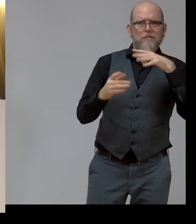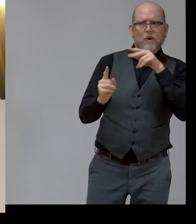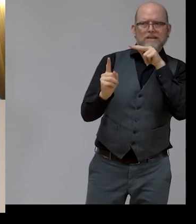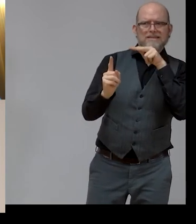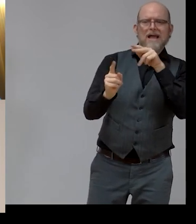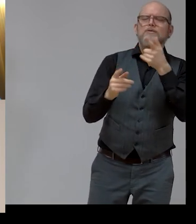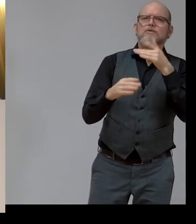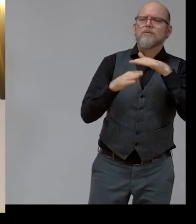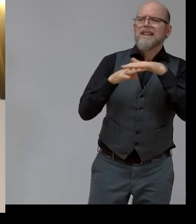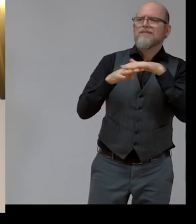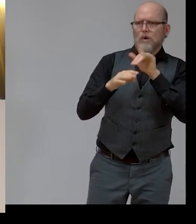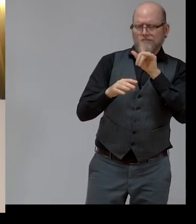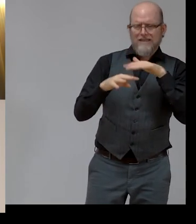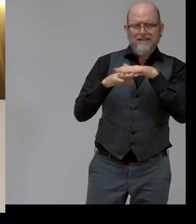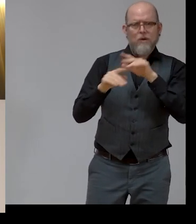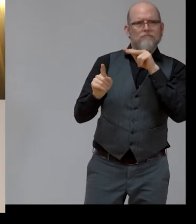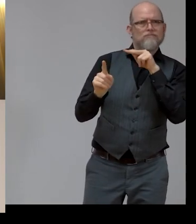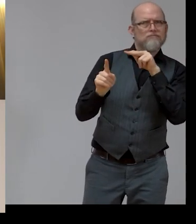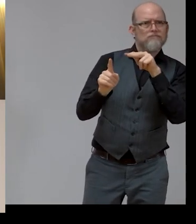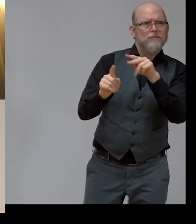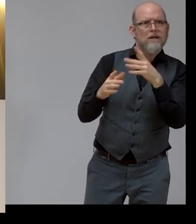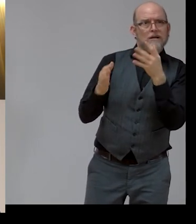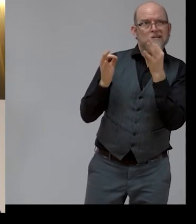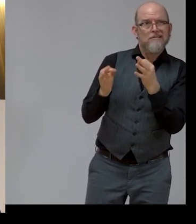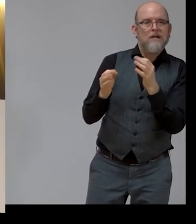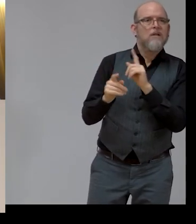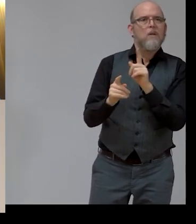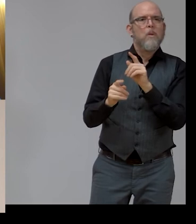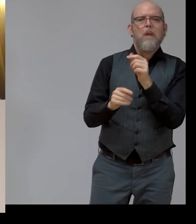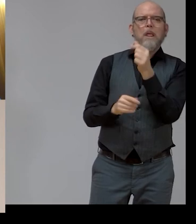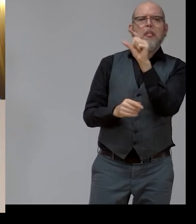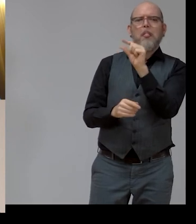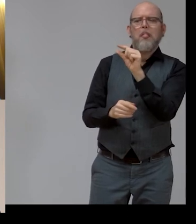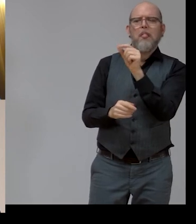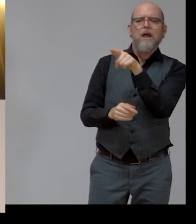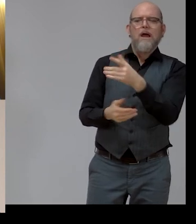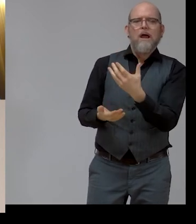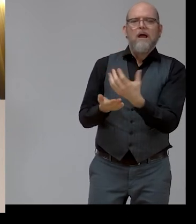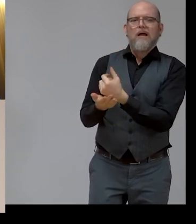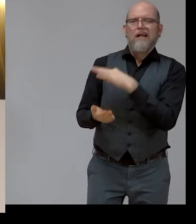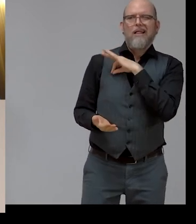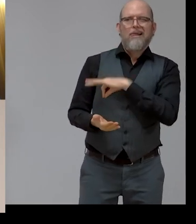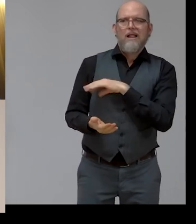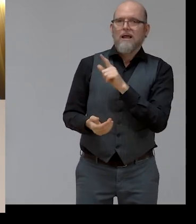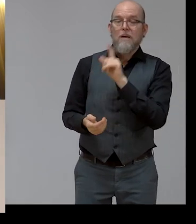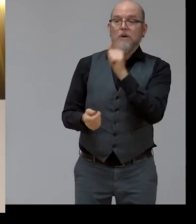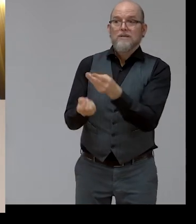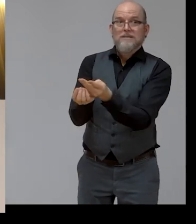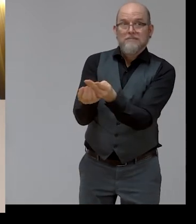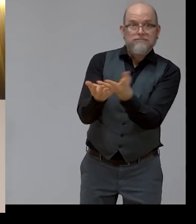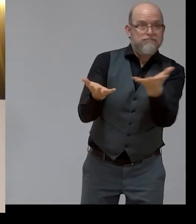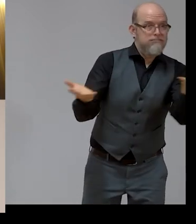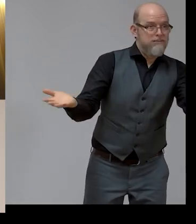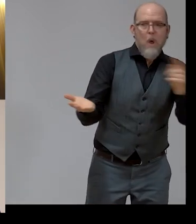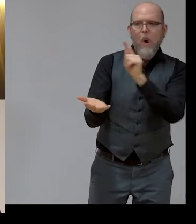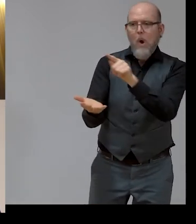look for the interests of the few, but for the interests of the many that you serve every day with your work.